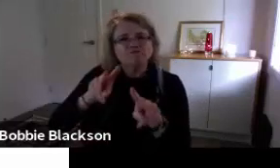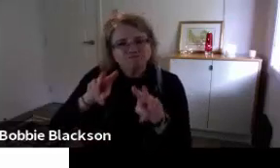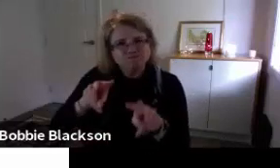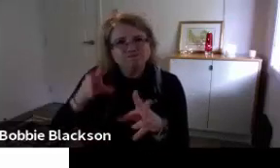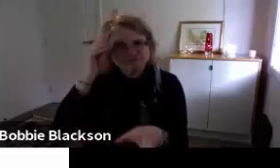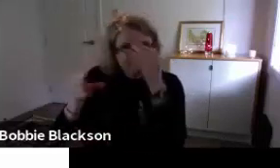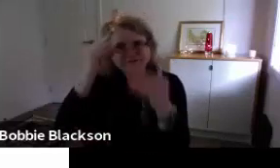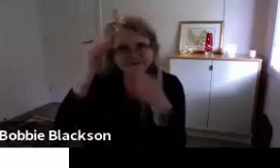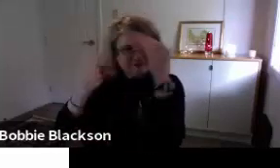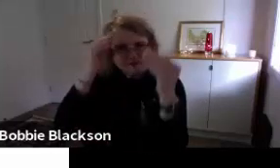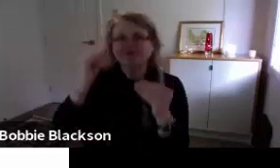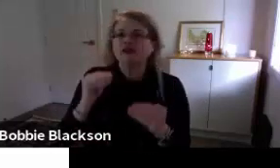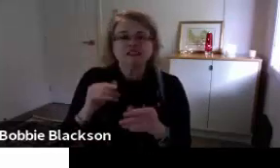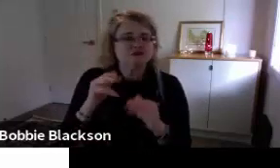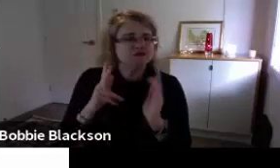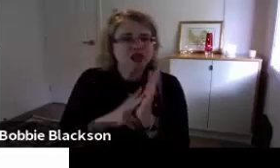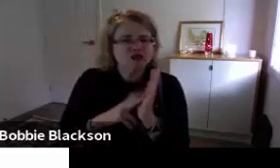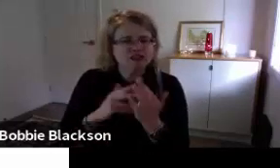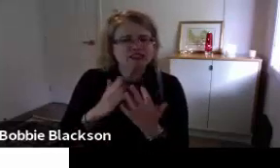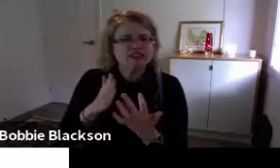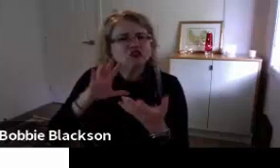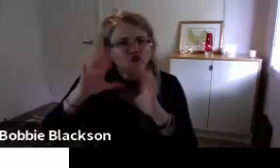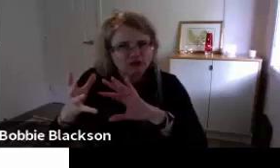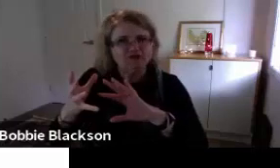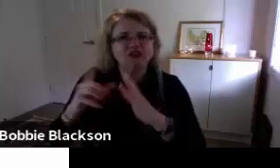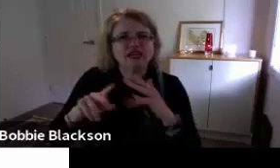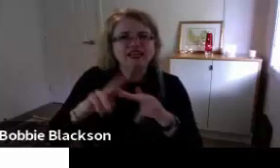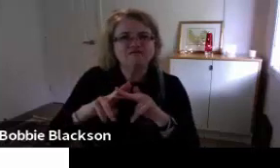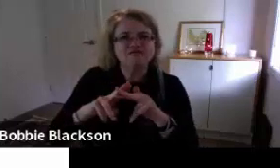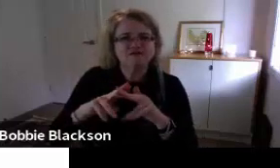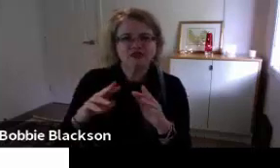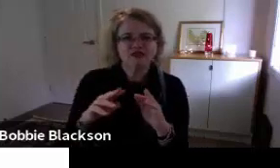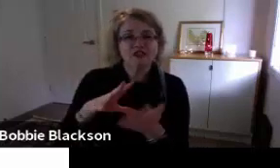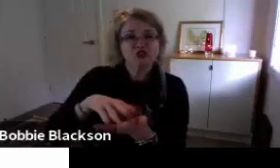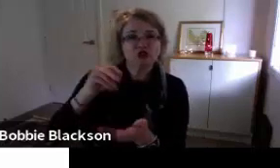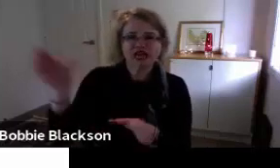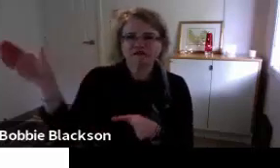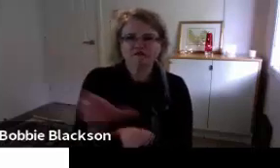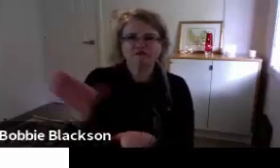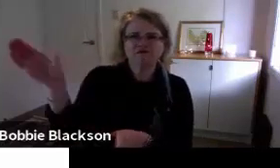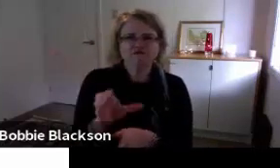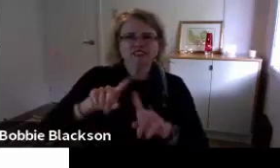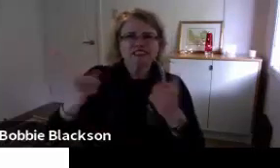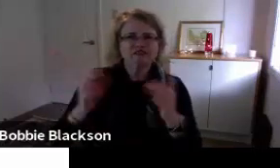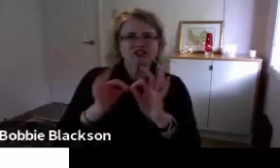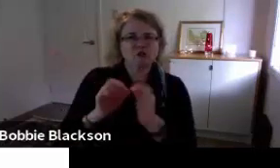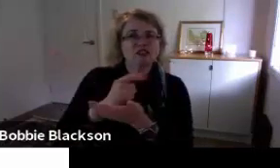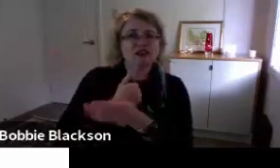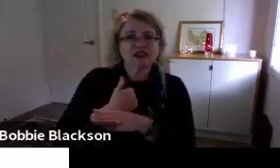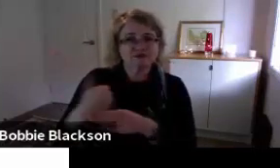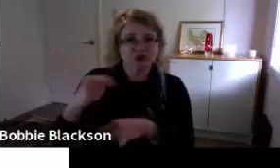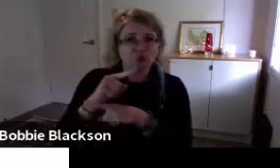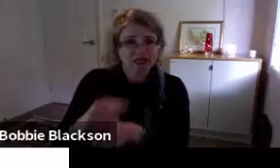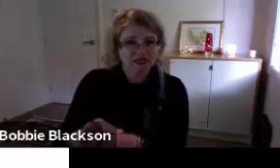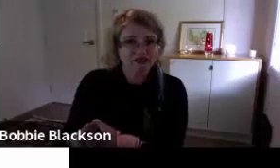normality, the student can become used to the interpreter style and for it to have a consistent approach to the